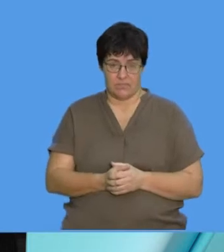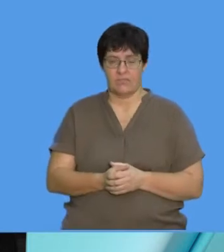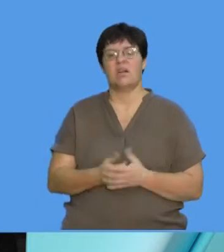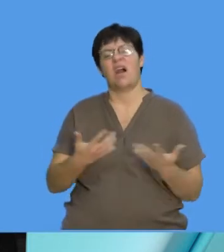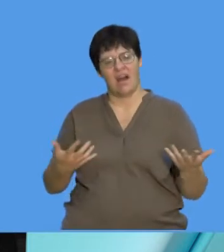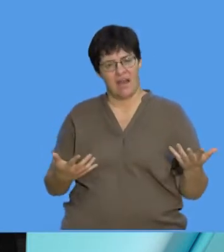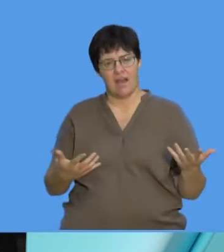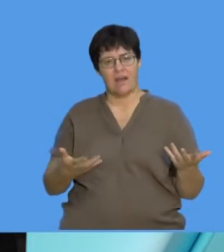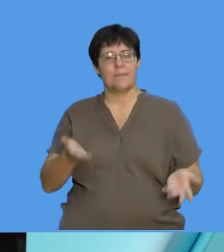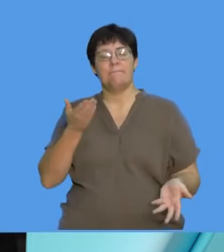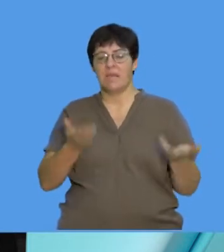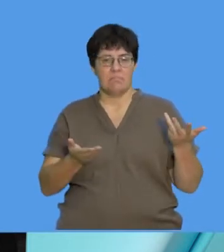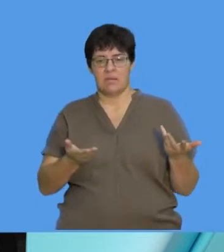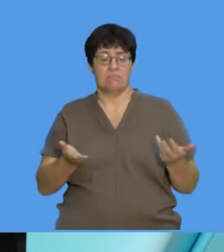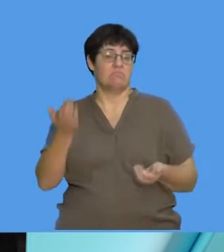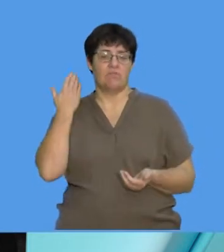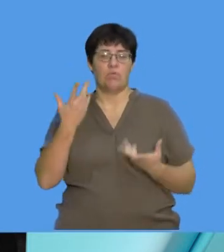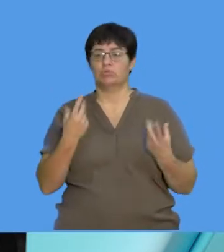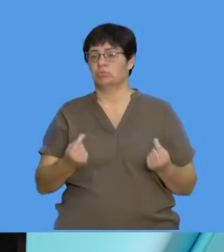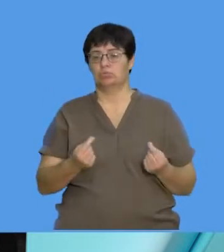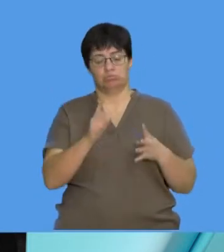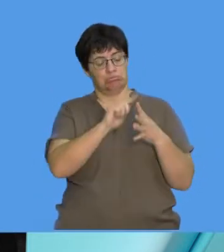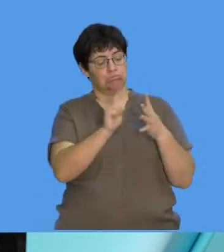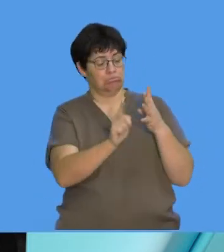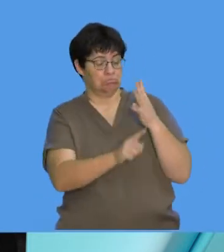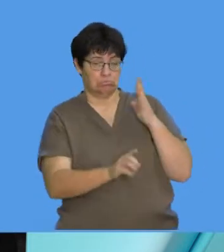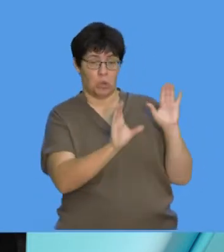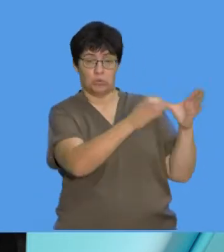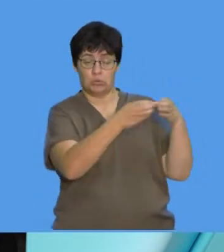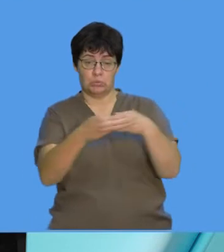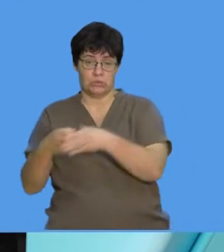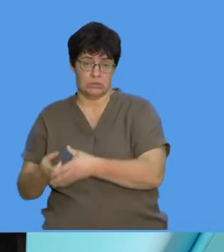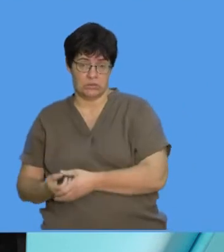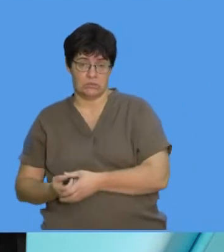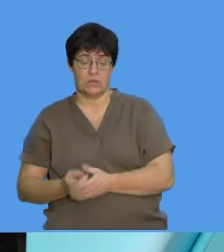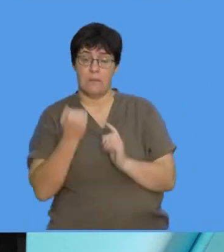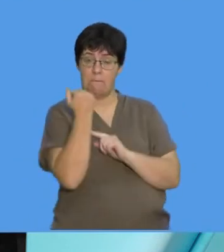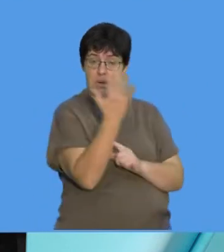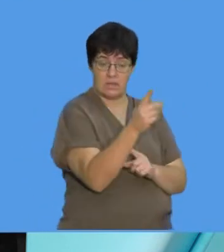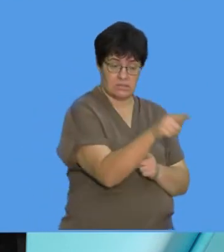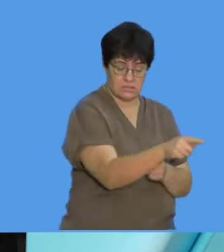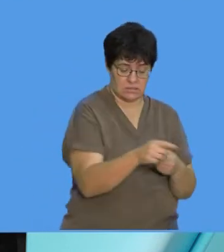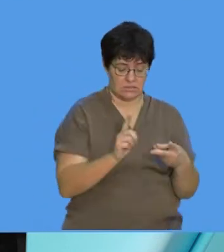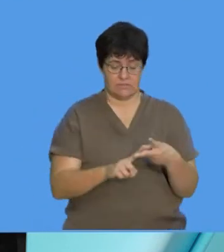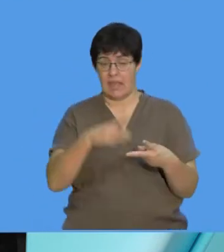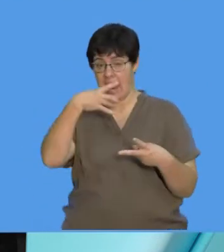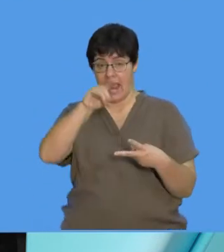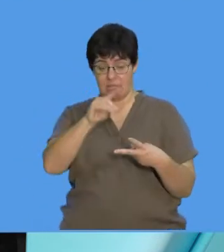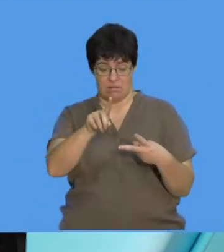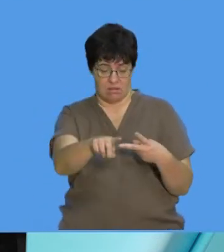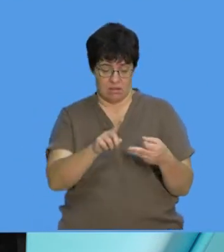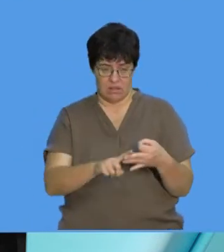And you might have done, right, the kingdoms that you would have looked at was plants, animals,